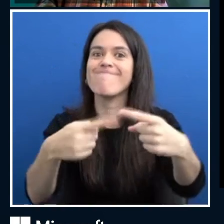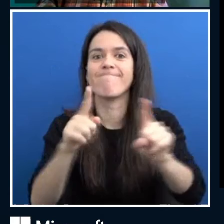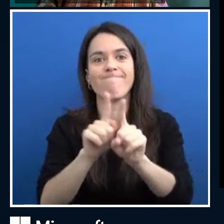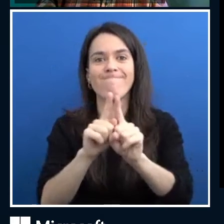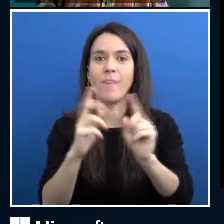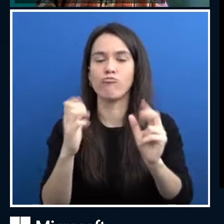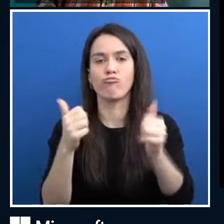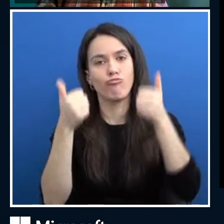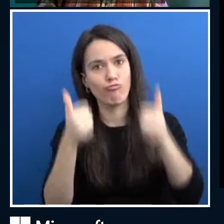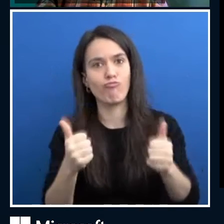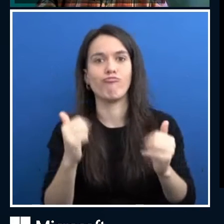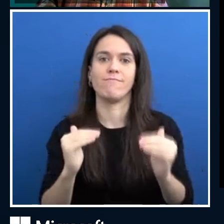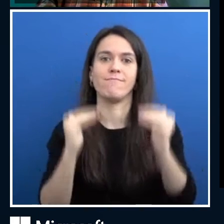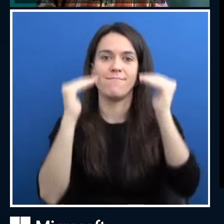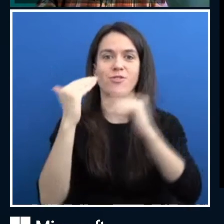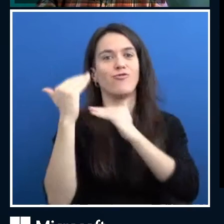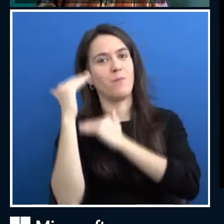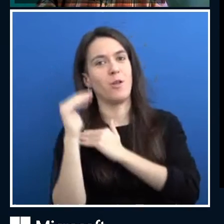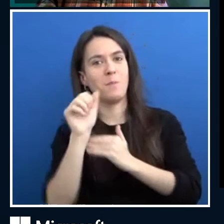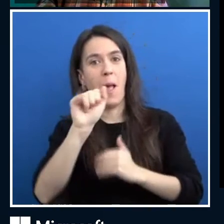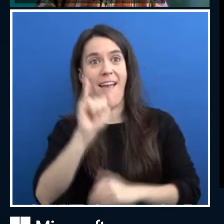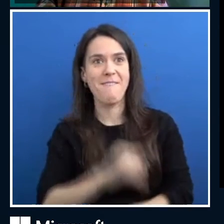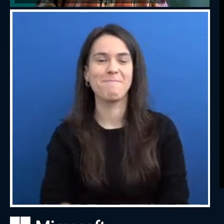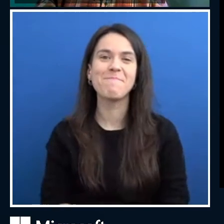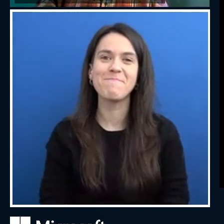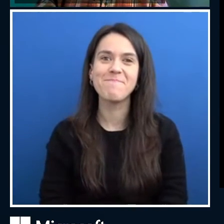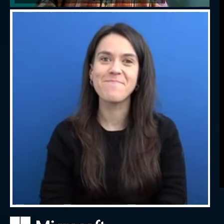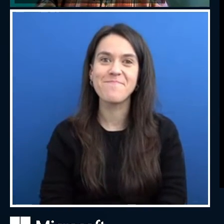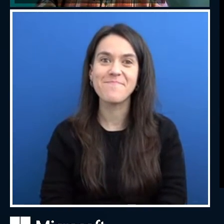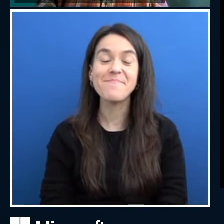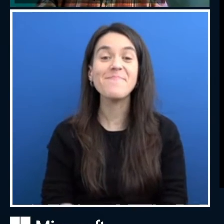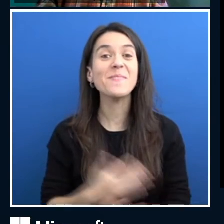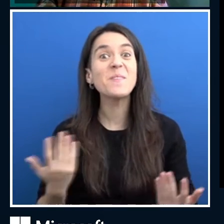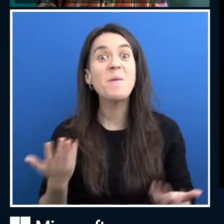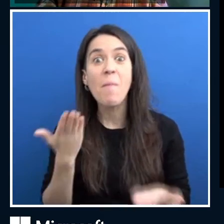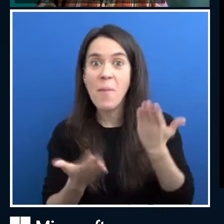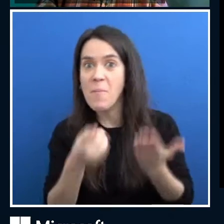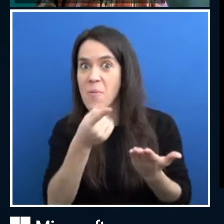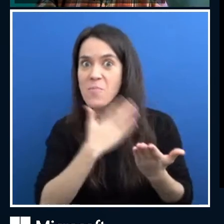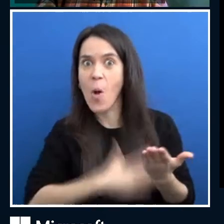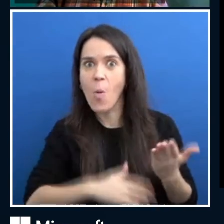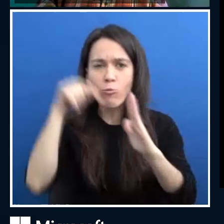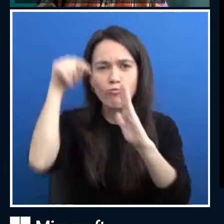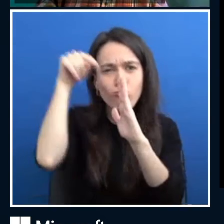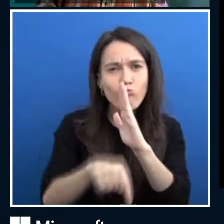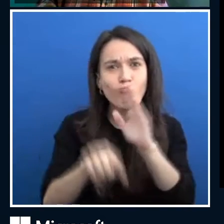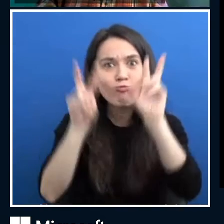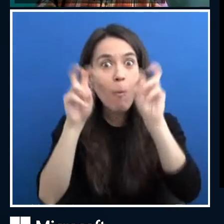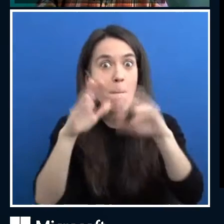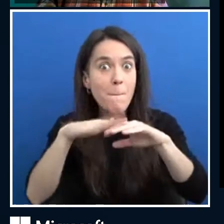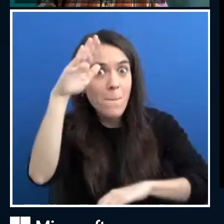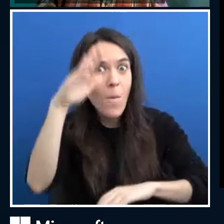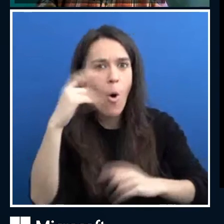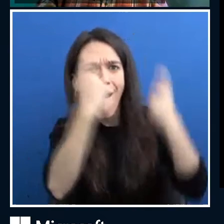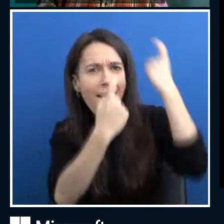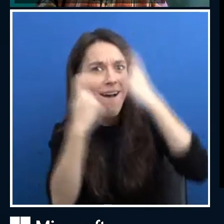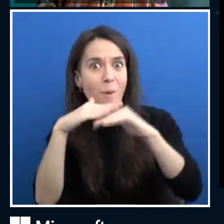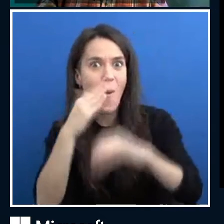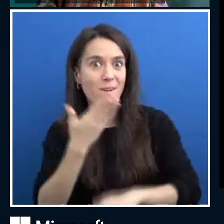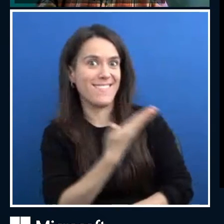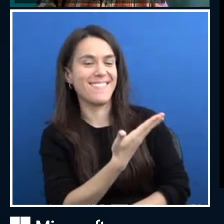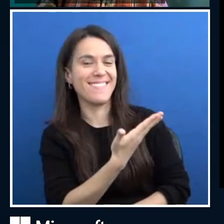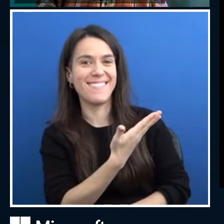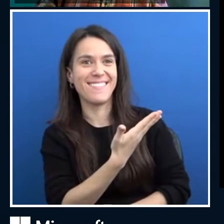Speaking of continuing that journey, if you want to learn any more, all of these links are on the resource page. One of my favorite ever